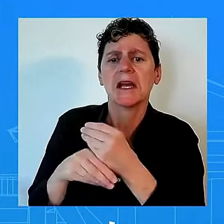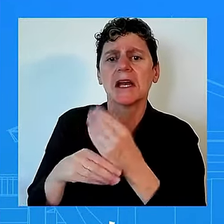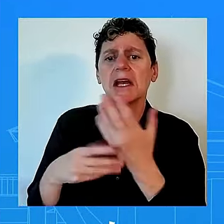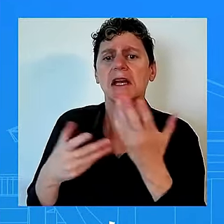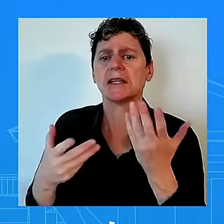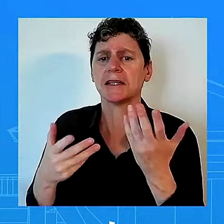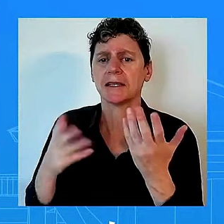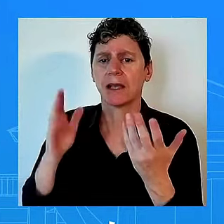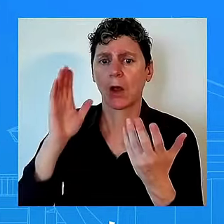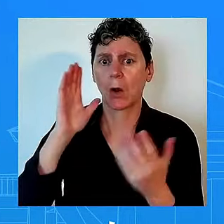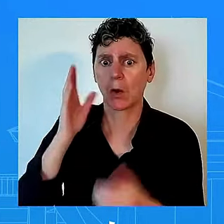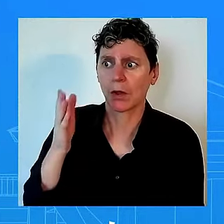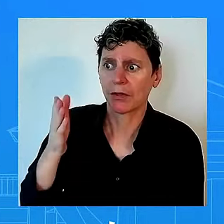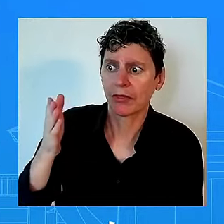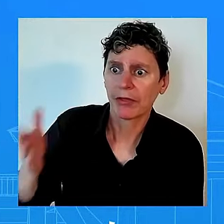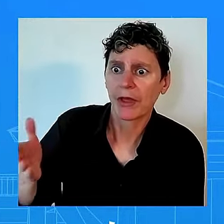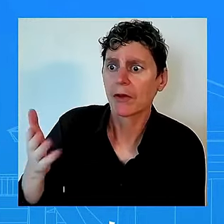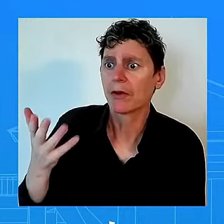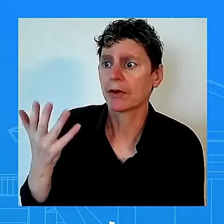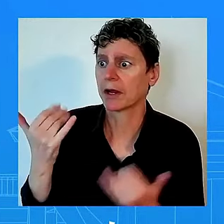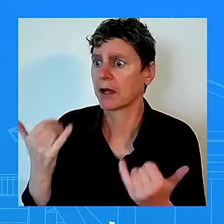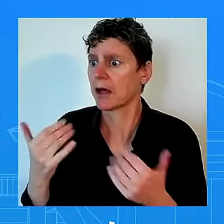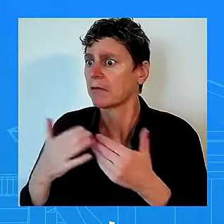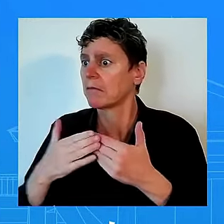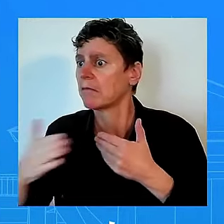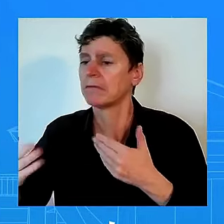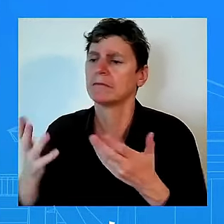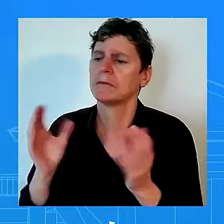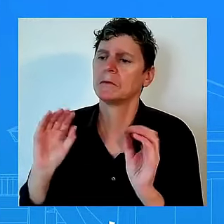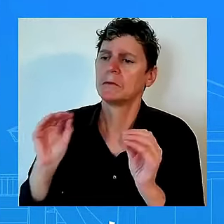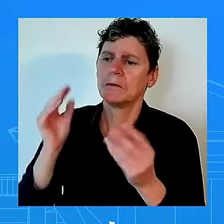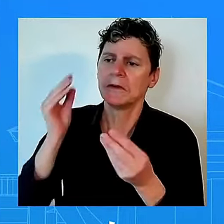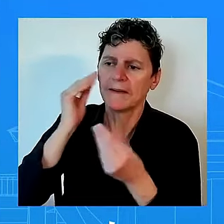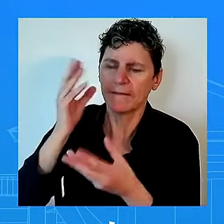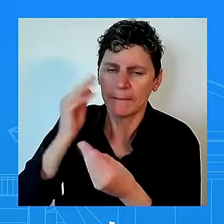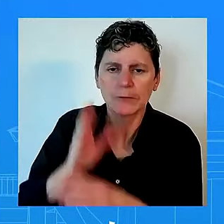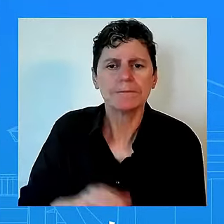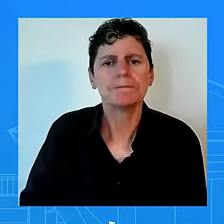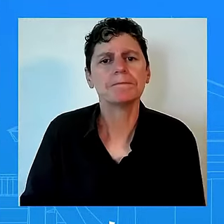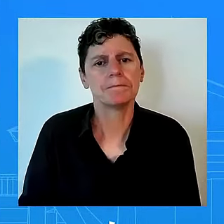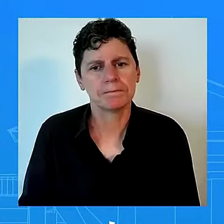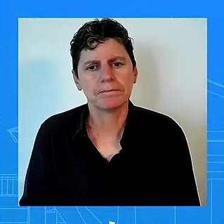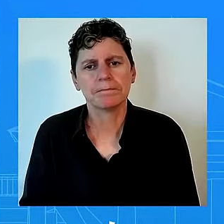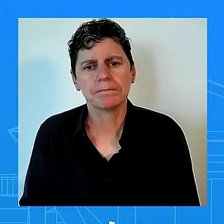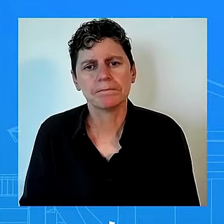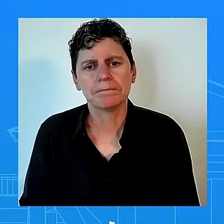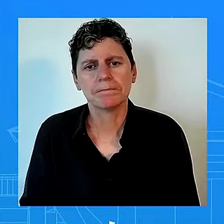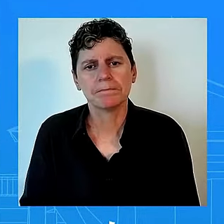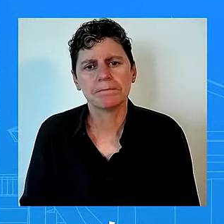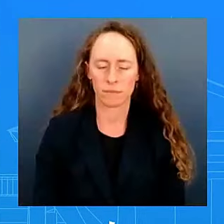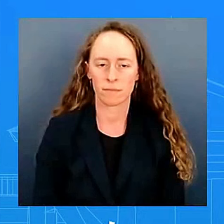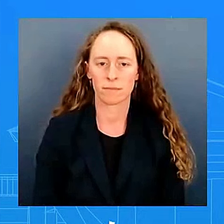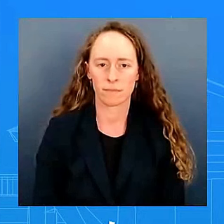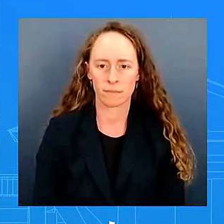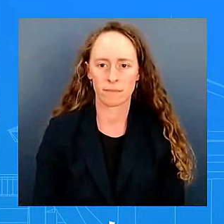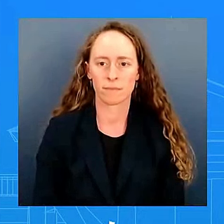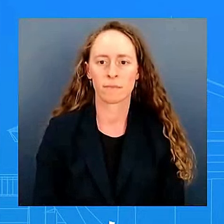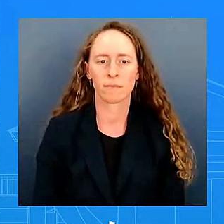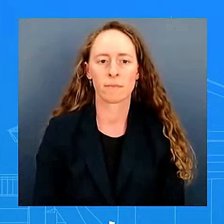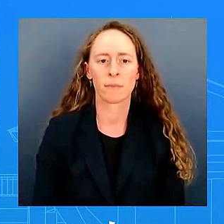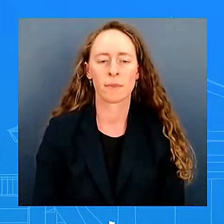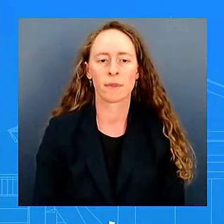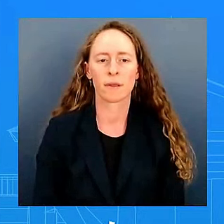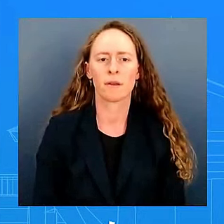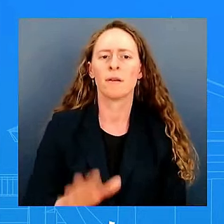don't have a call to speak to at this time um and one quick one on the u.s steel nippon steel uh deal the washington post was